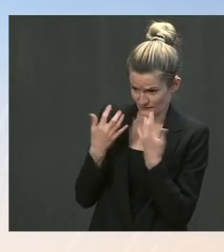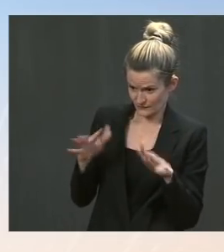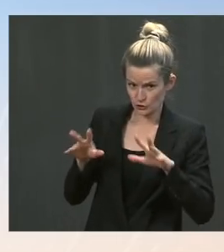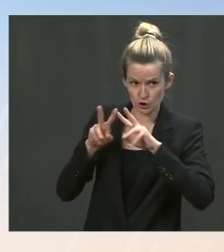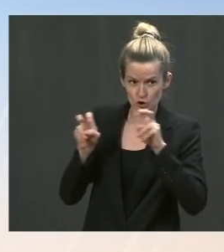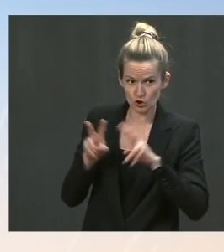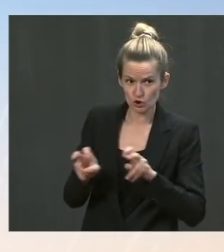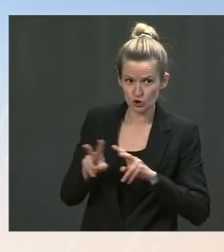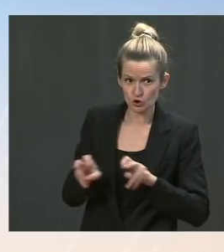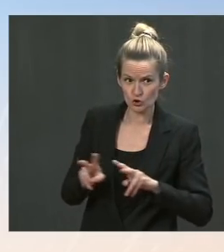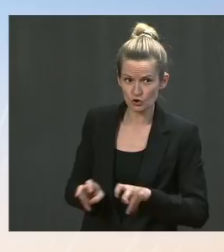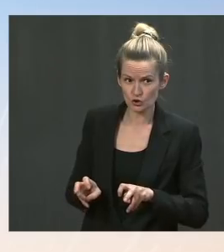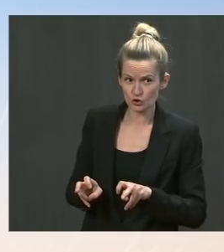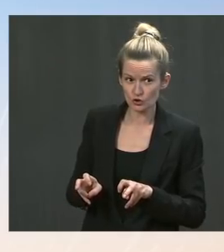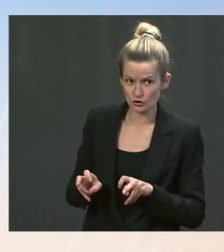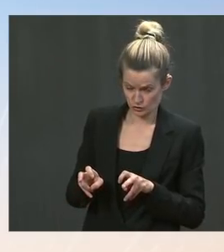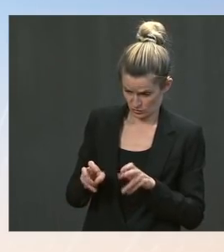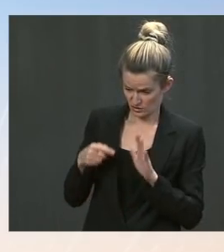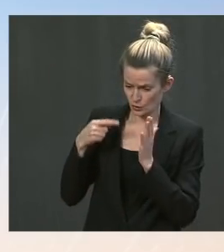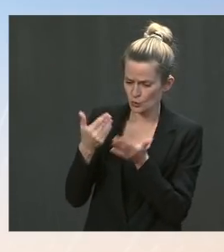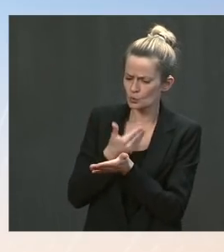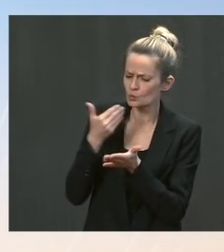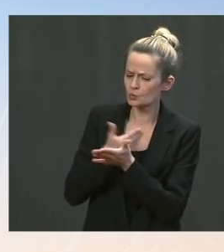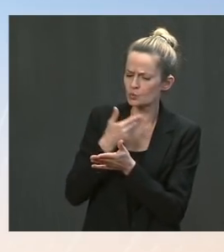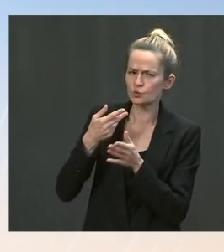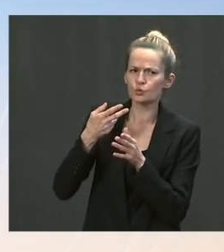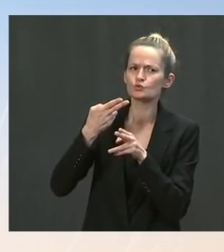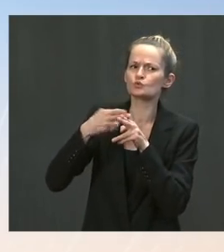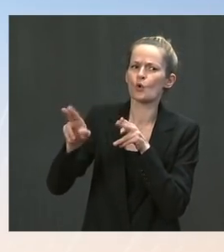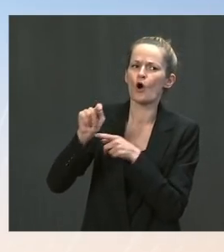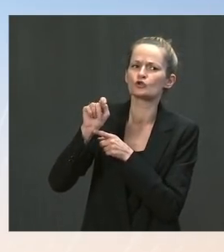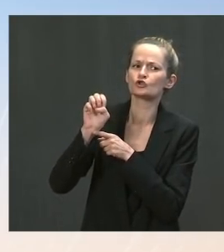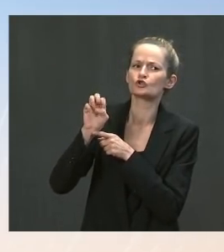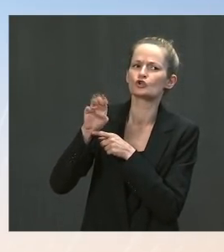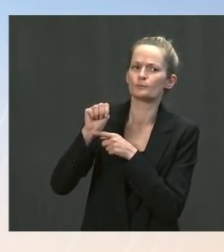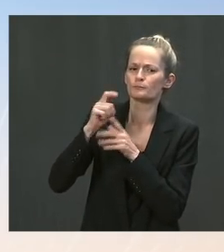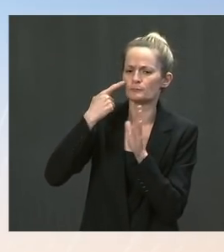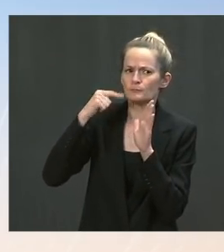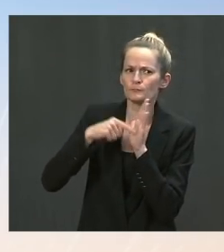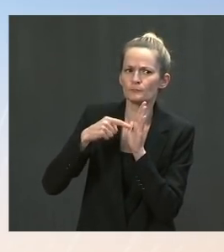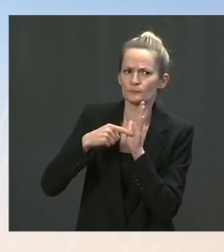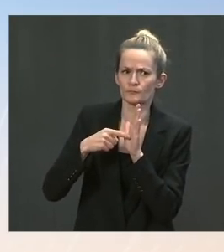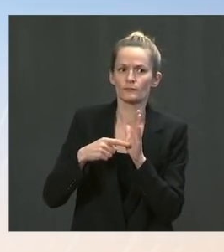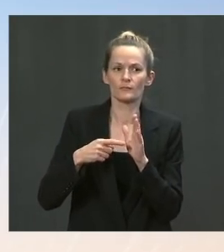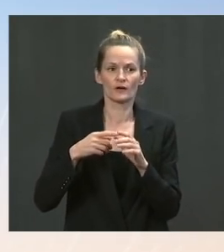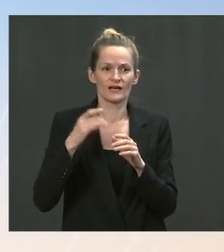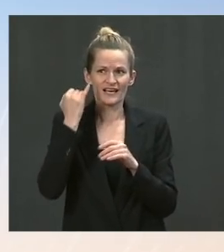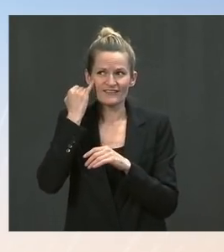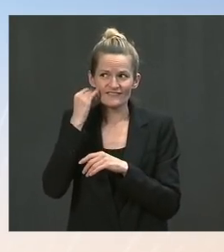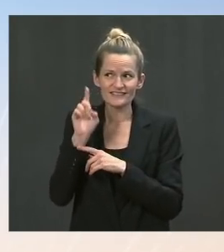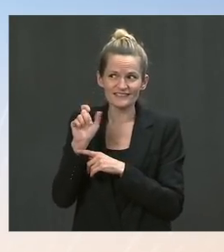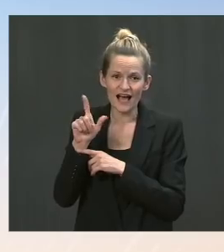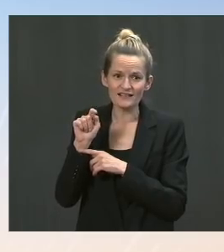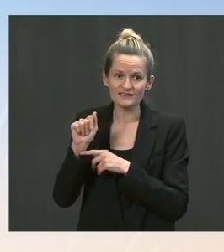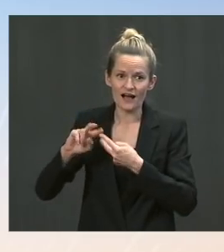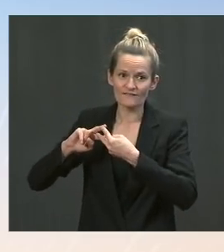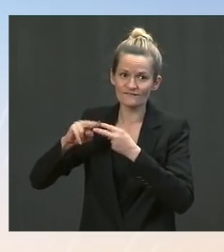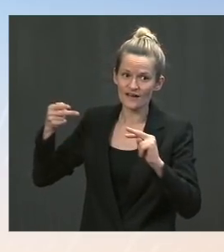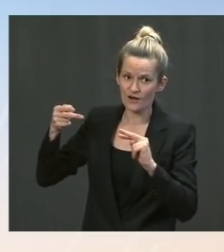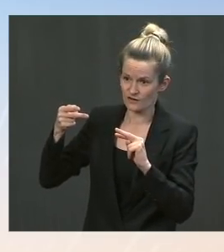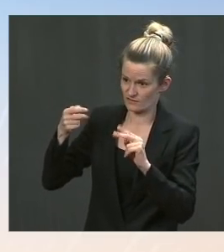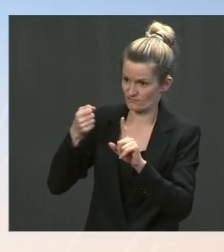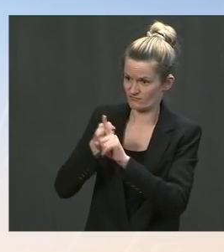new short-term measures to implement if the Delta variant drives the economy in the wrong direction? Ms. Well,